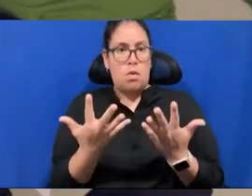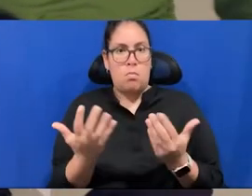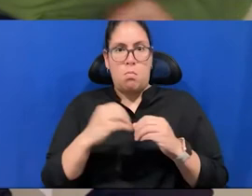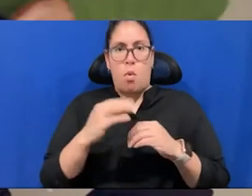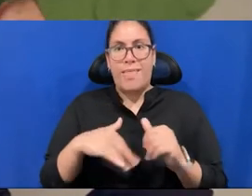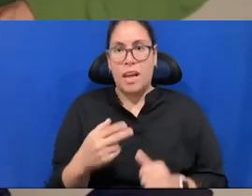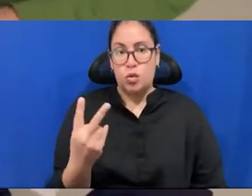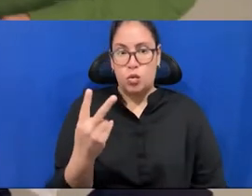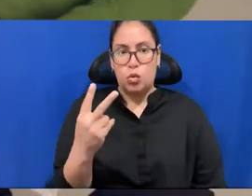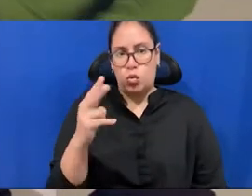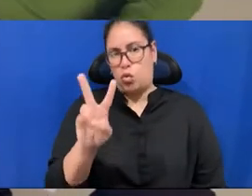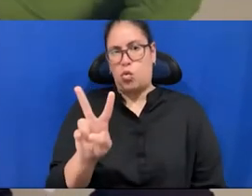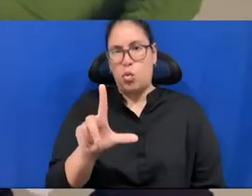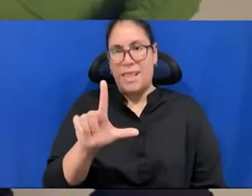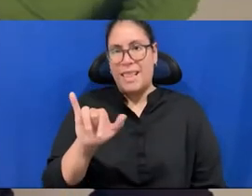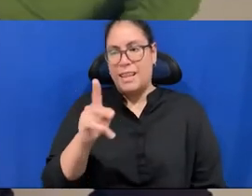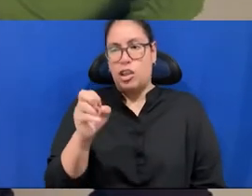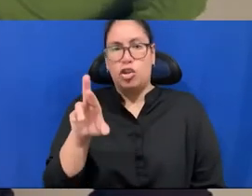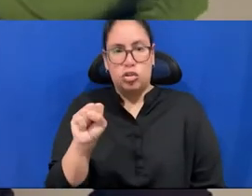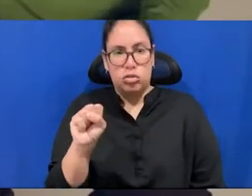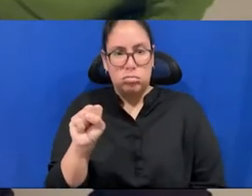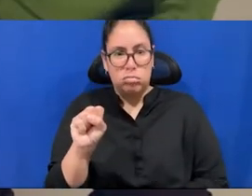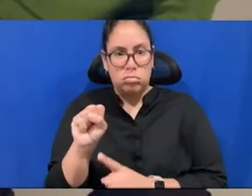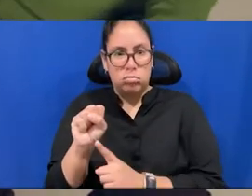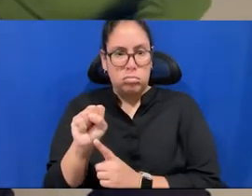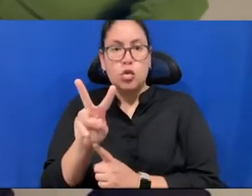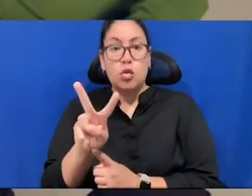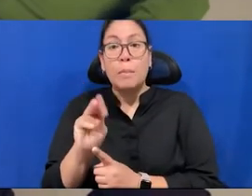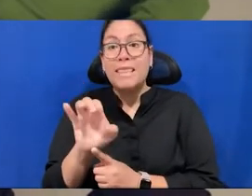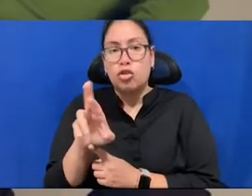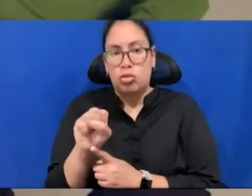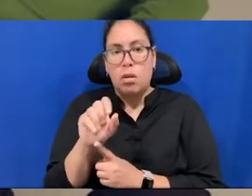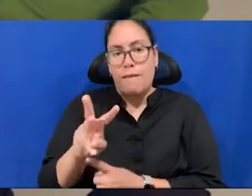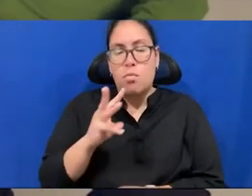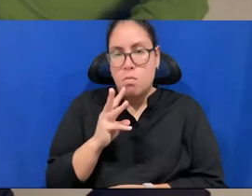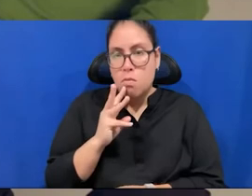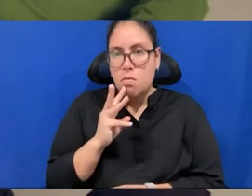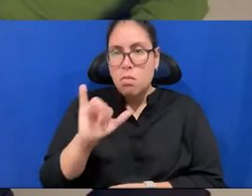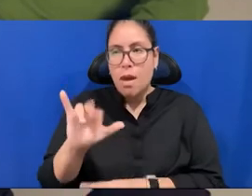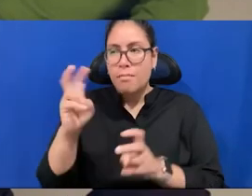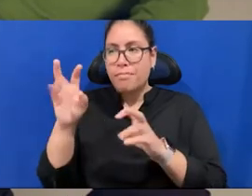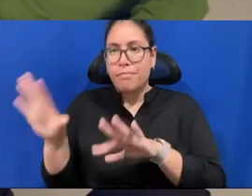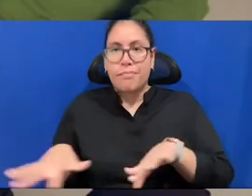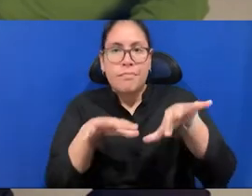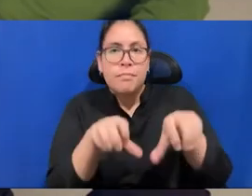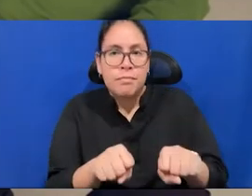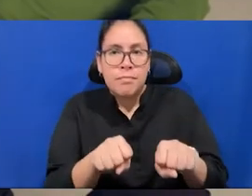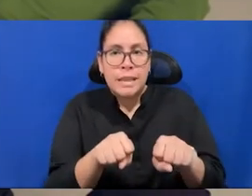at the edge of this lake are suffering a lot from this way of extracting. I mean, colonial approach to till digging on these mineralists